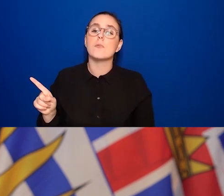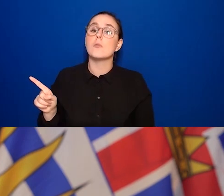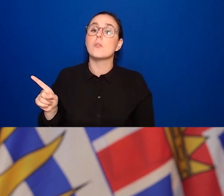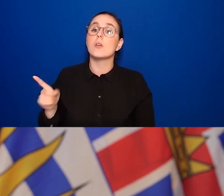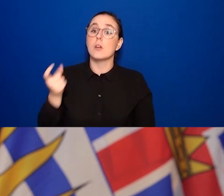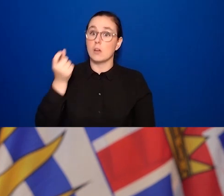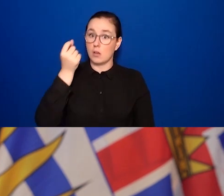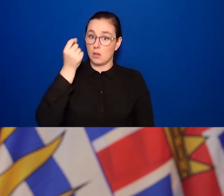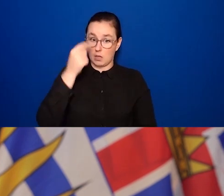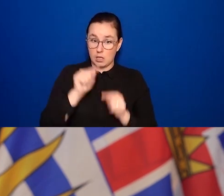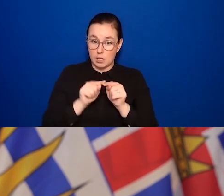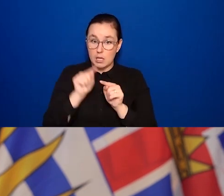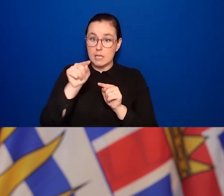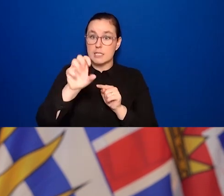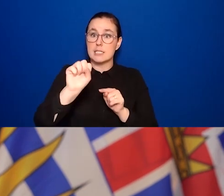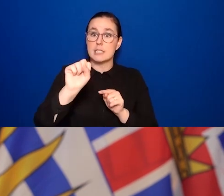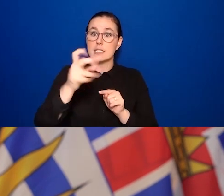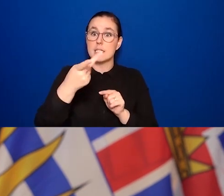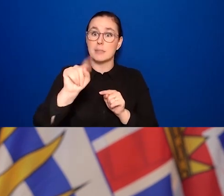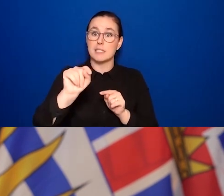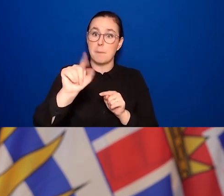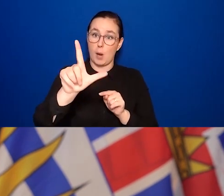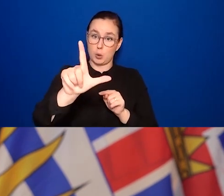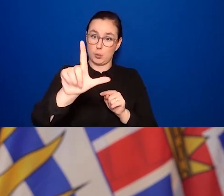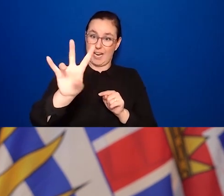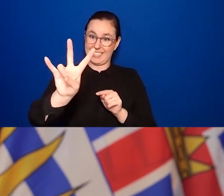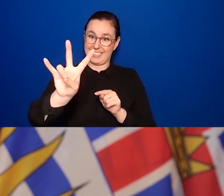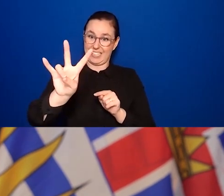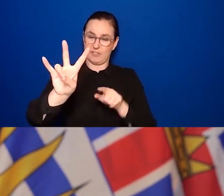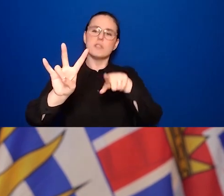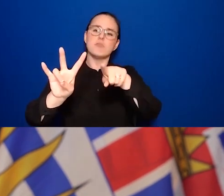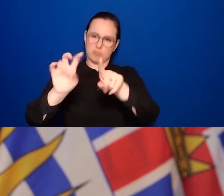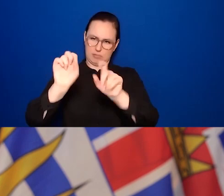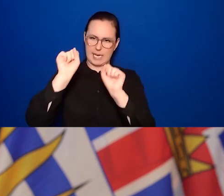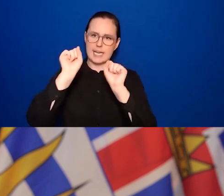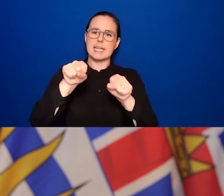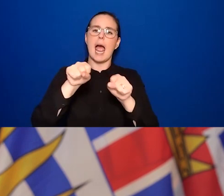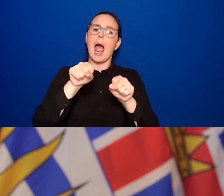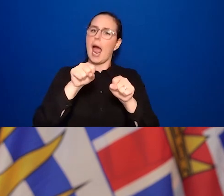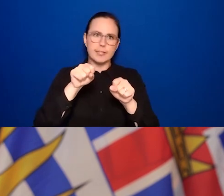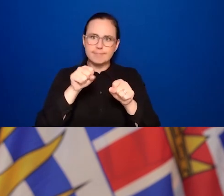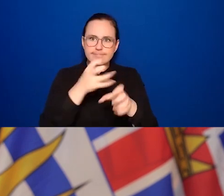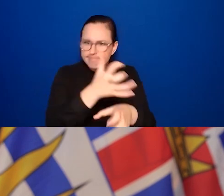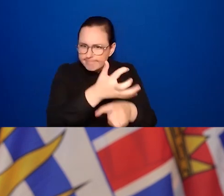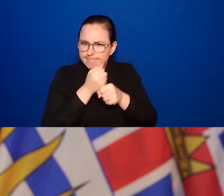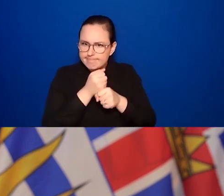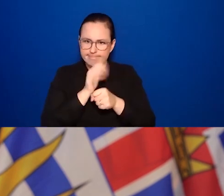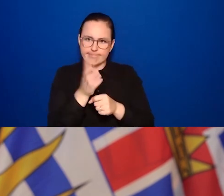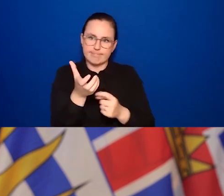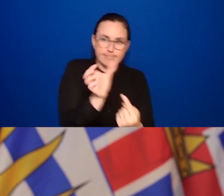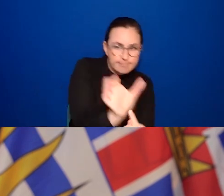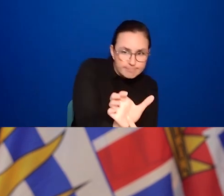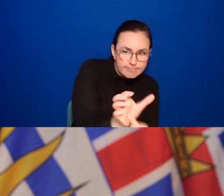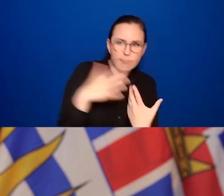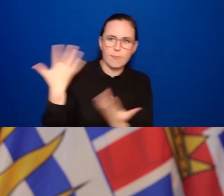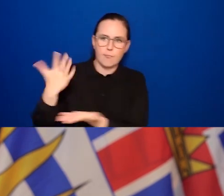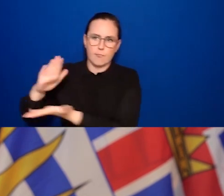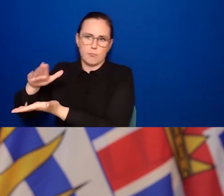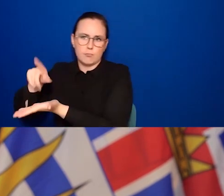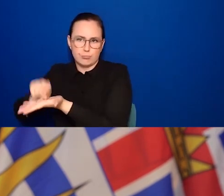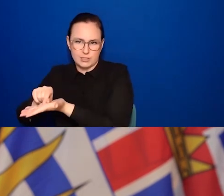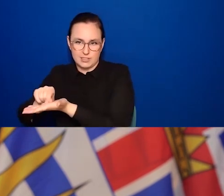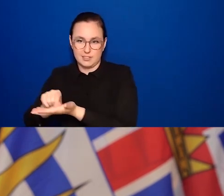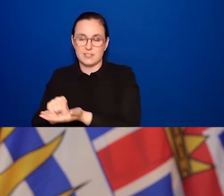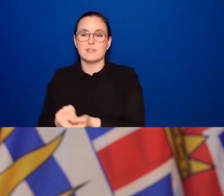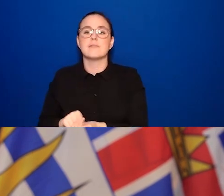people to obtain their BC vaccine card. During this time, your paper record that you got at your immunization clinic will still be able to be